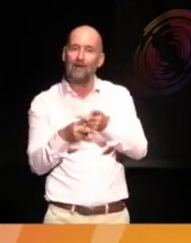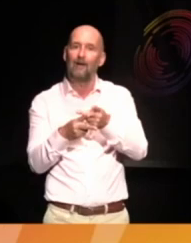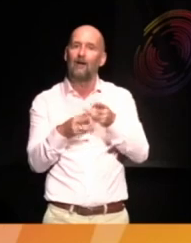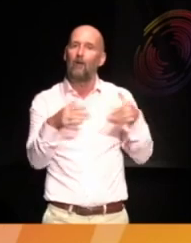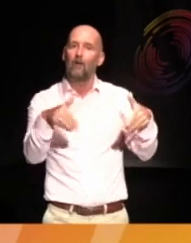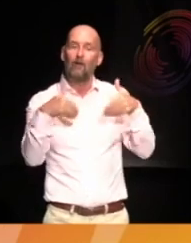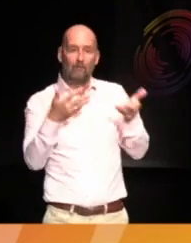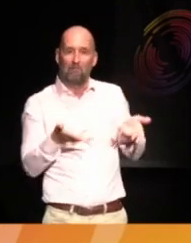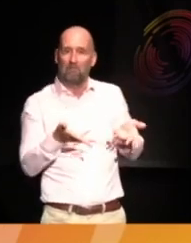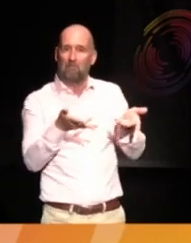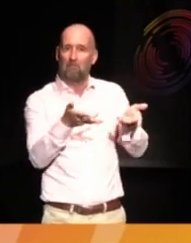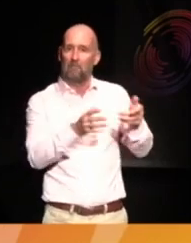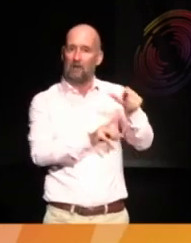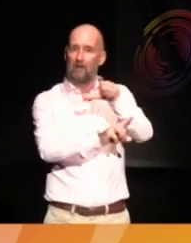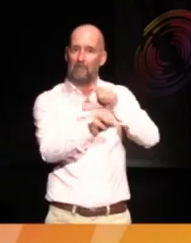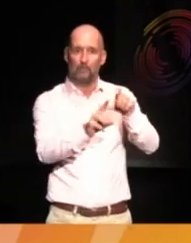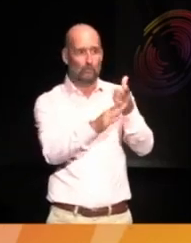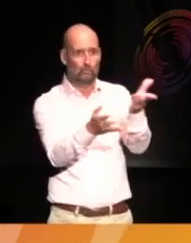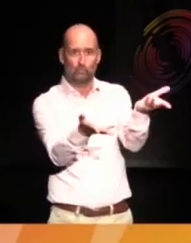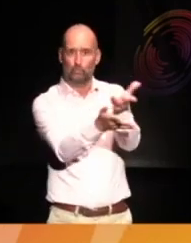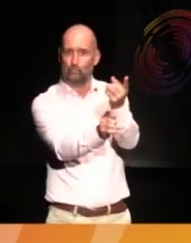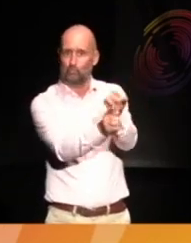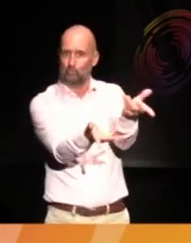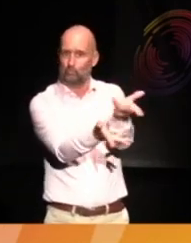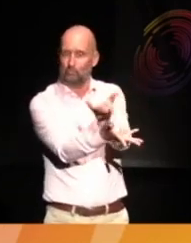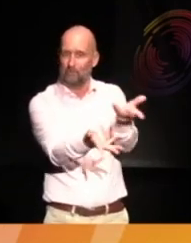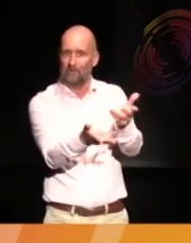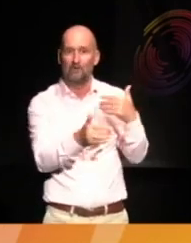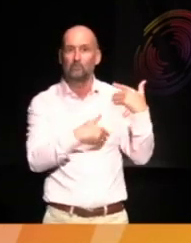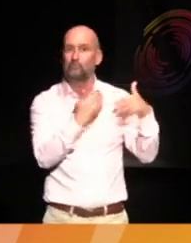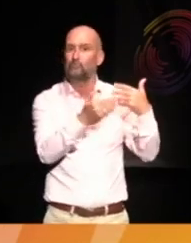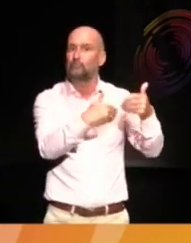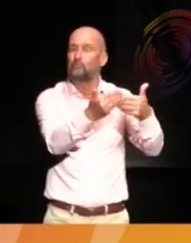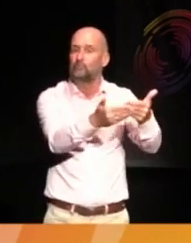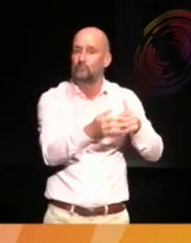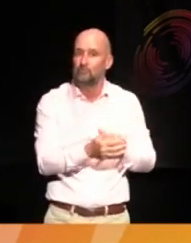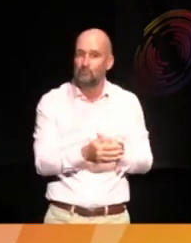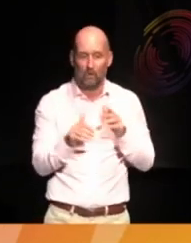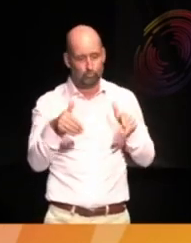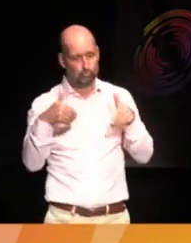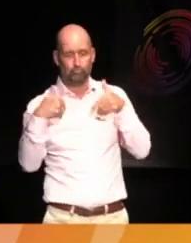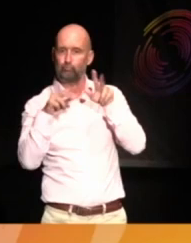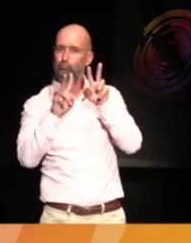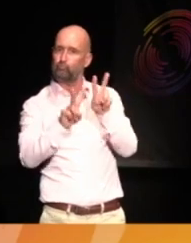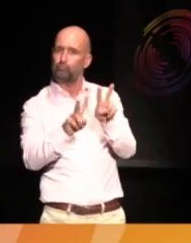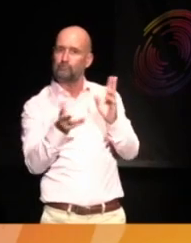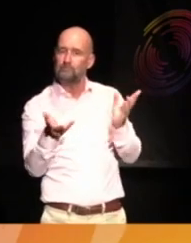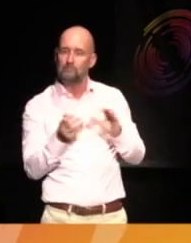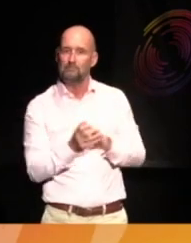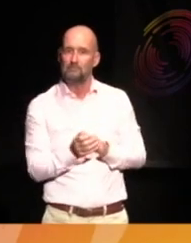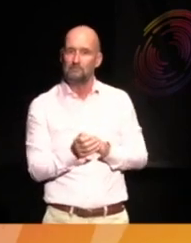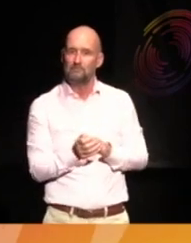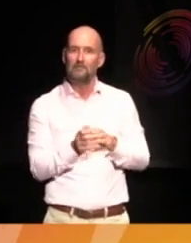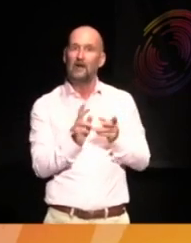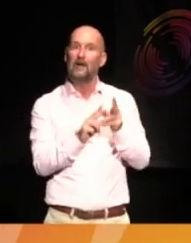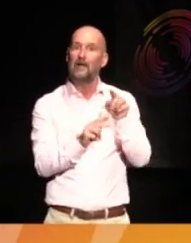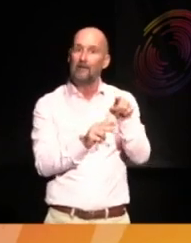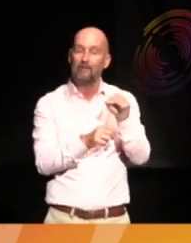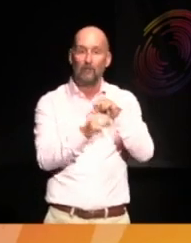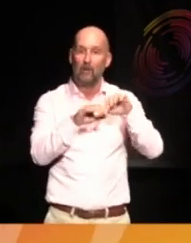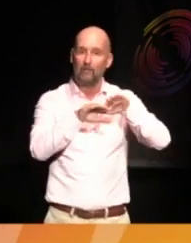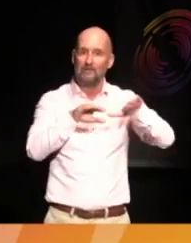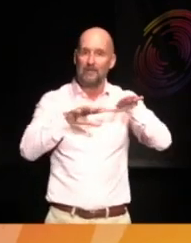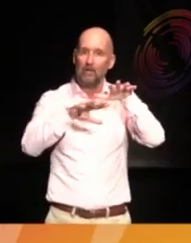allow the community to speak to these objects and write the stories for themselves, by themselves. So, that way, it's a decolonial methodology